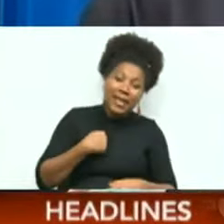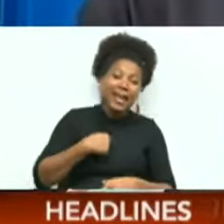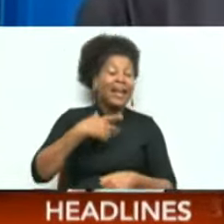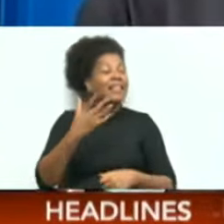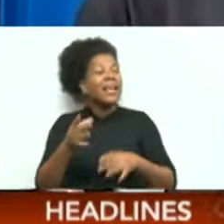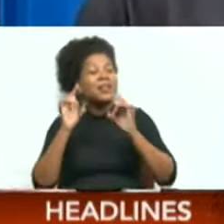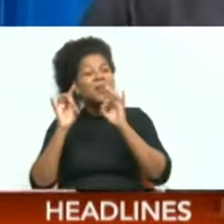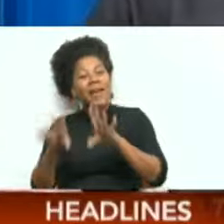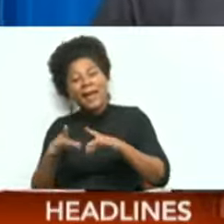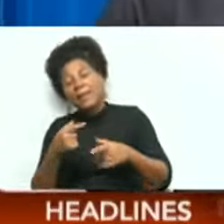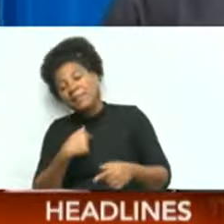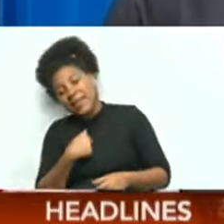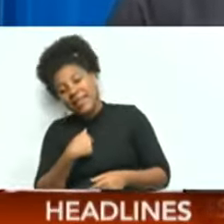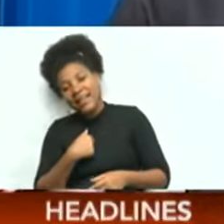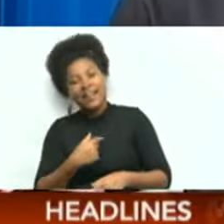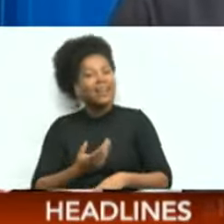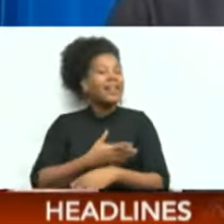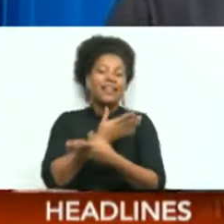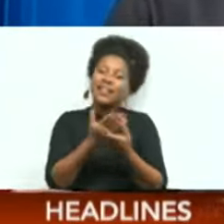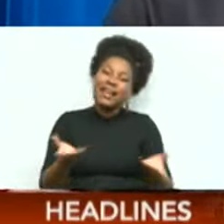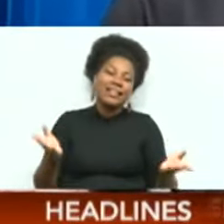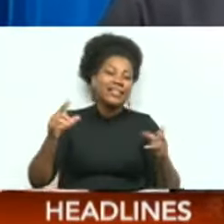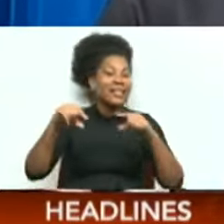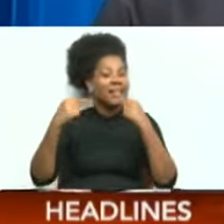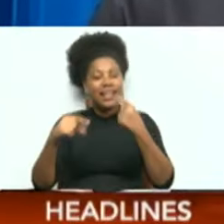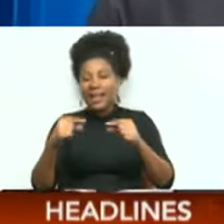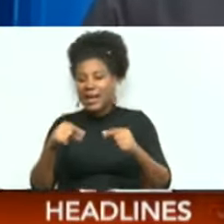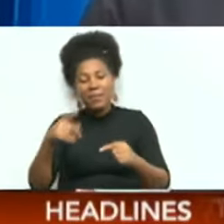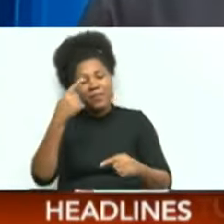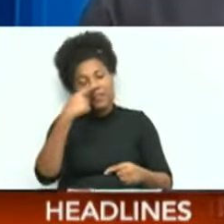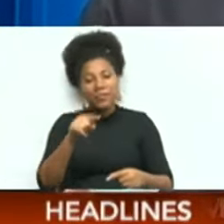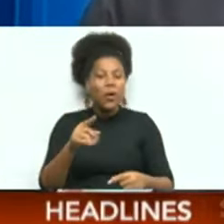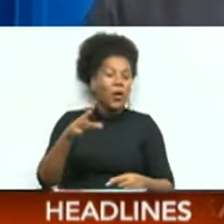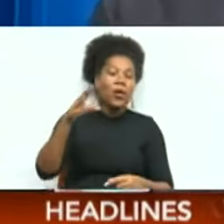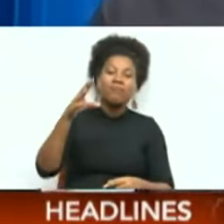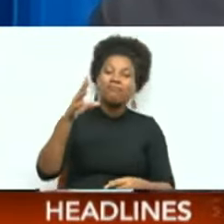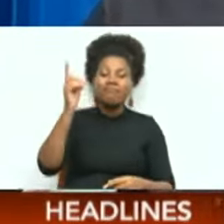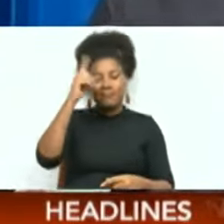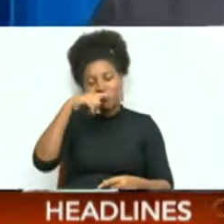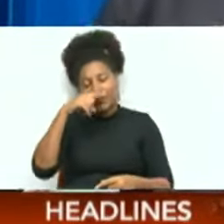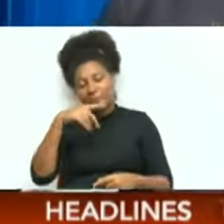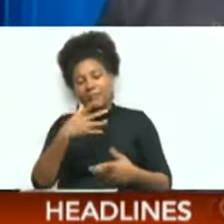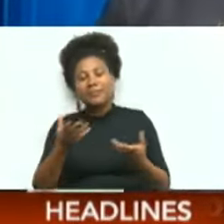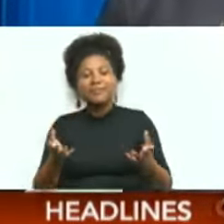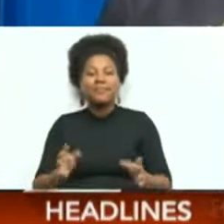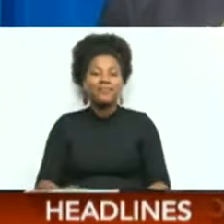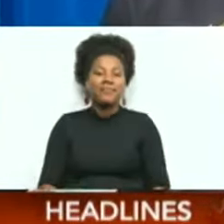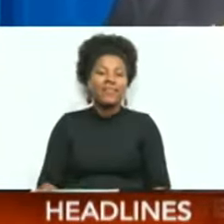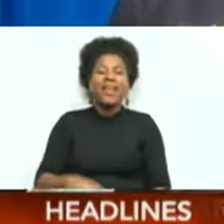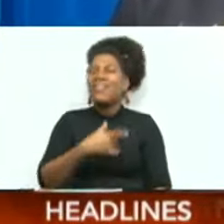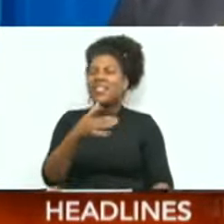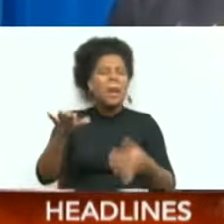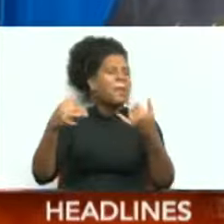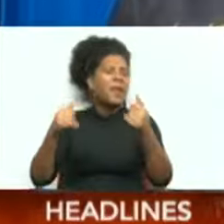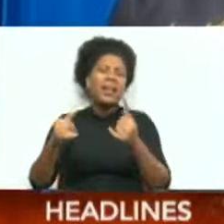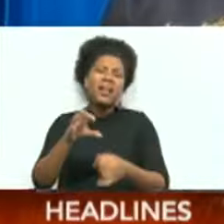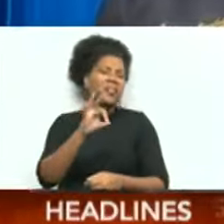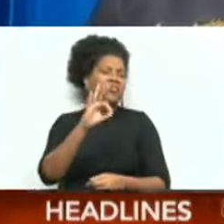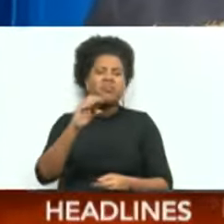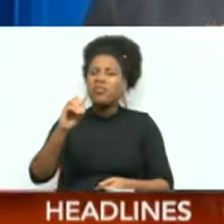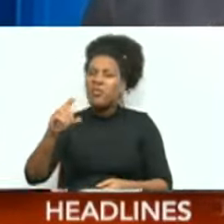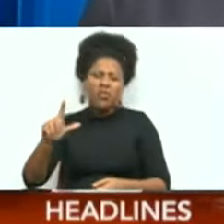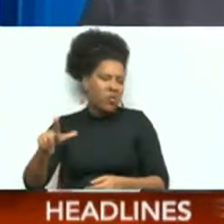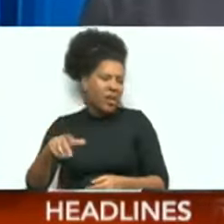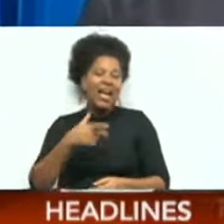hate me, that's a game for fools. They are playing the fool, and they are